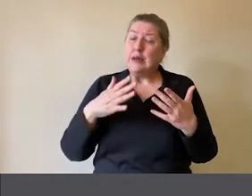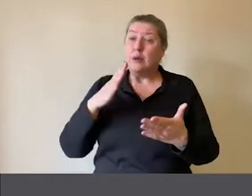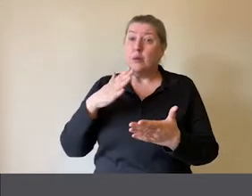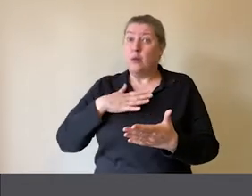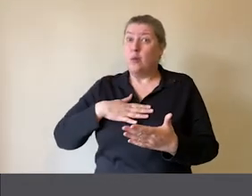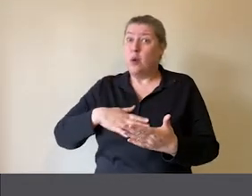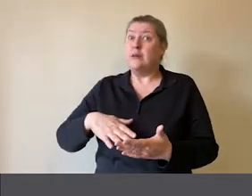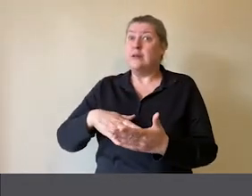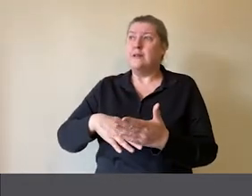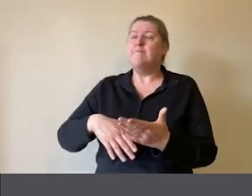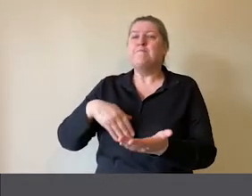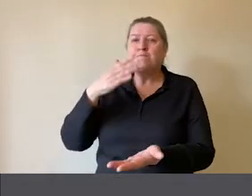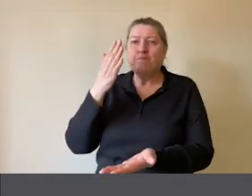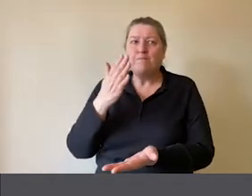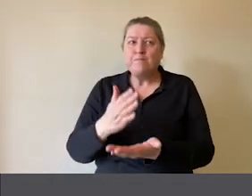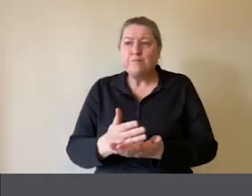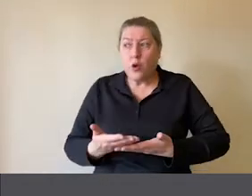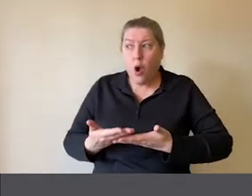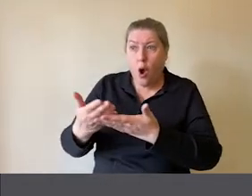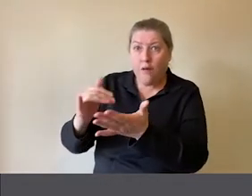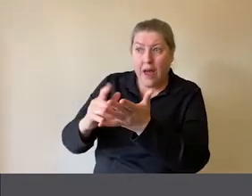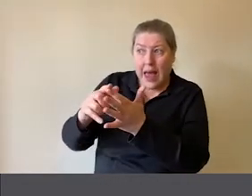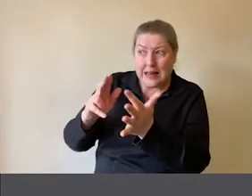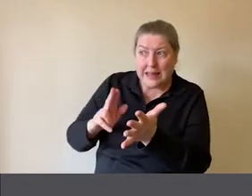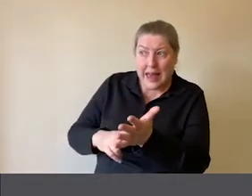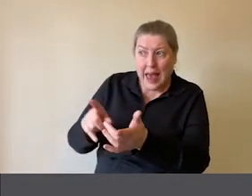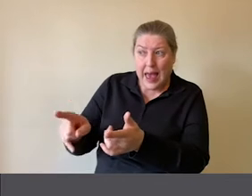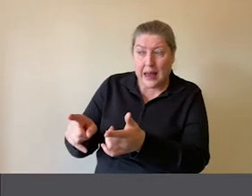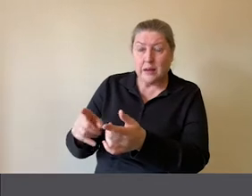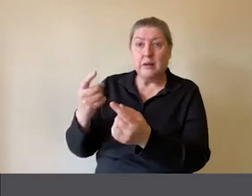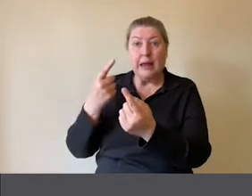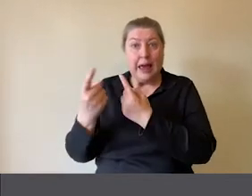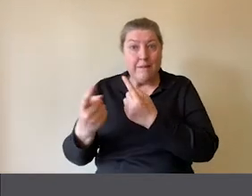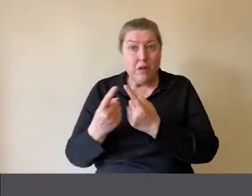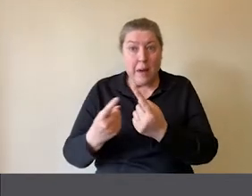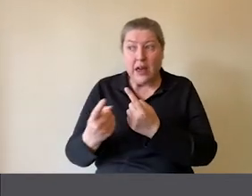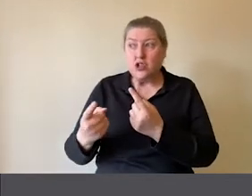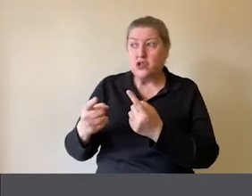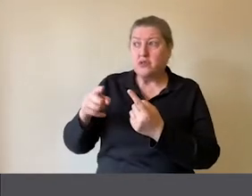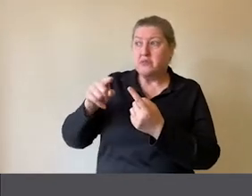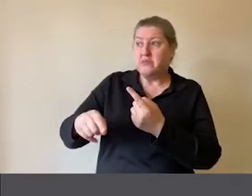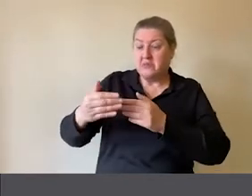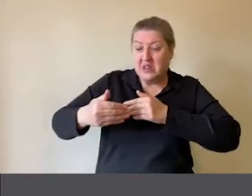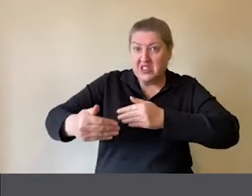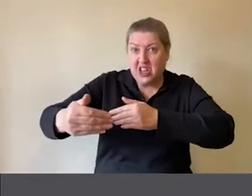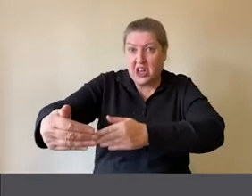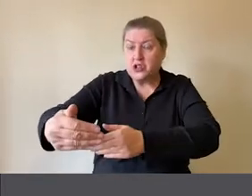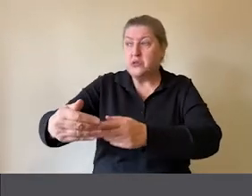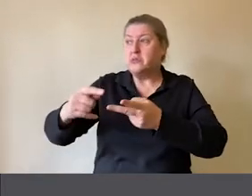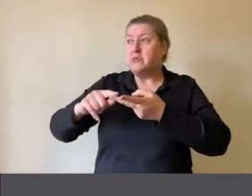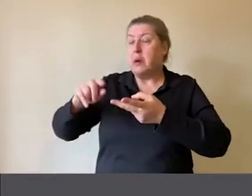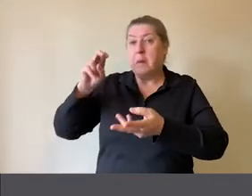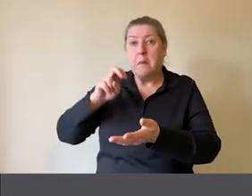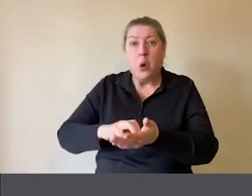that what we were offering to SEN schools, information about the sessions, about booking,